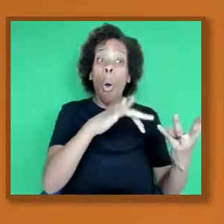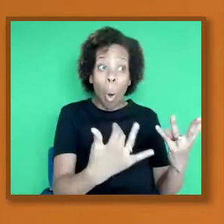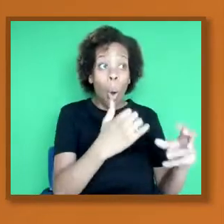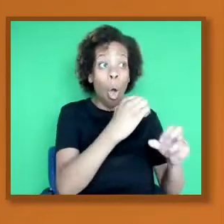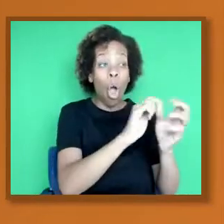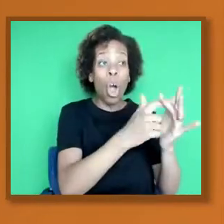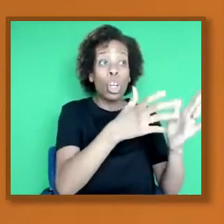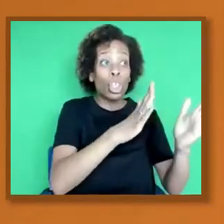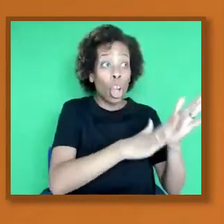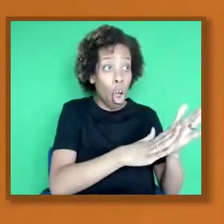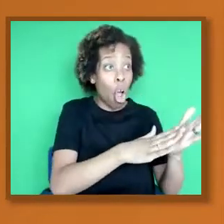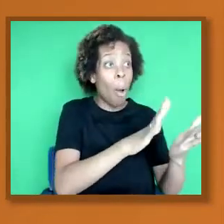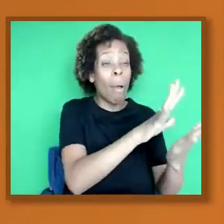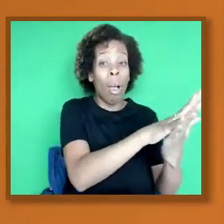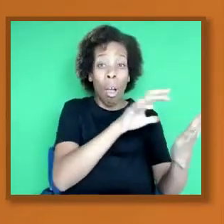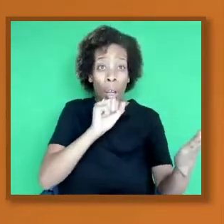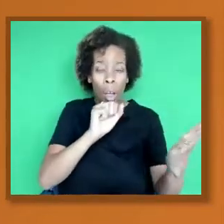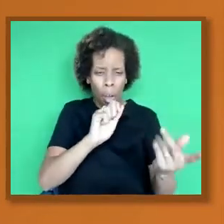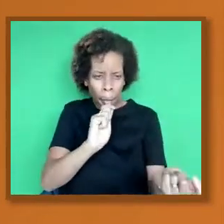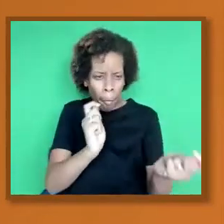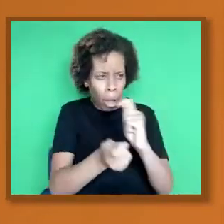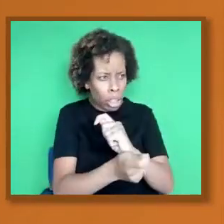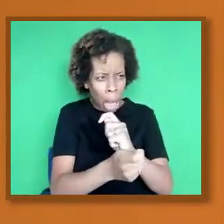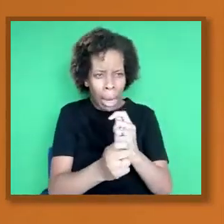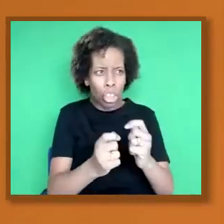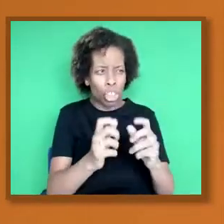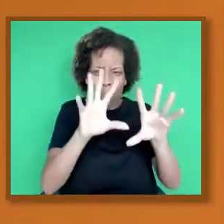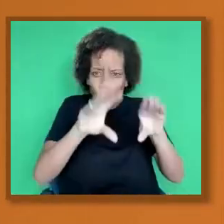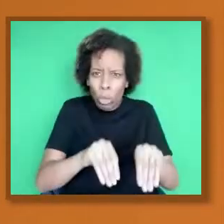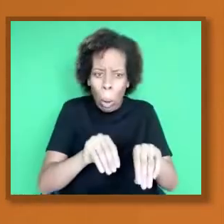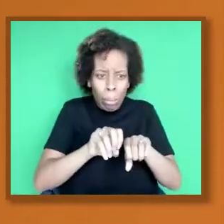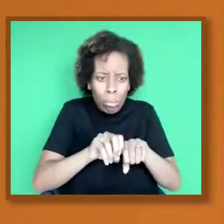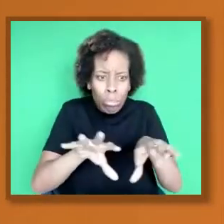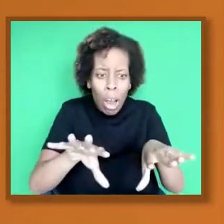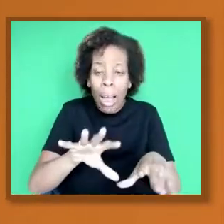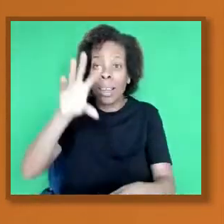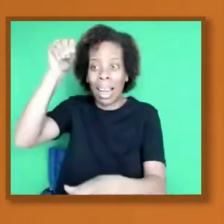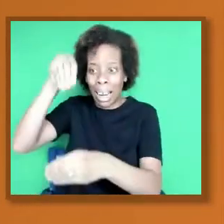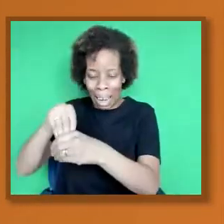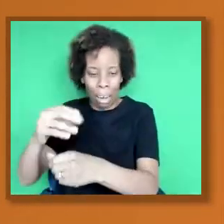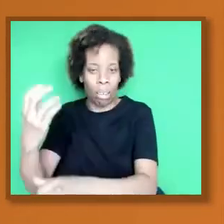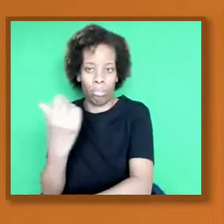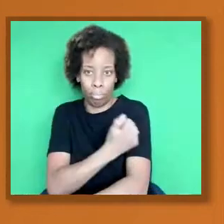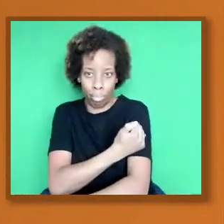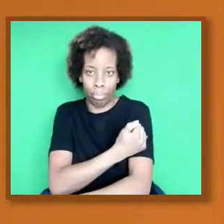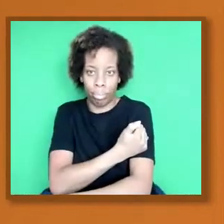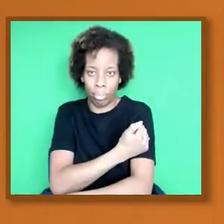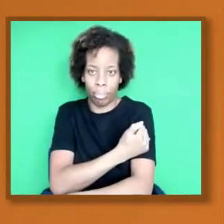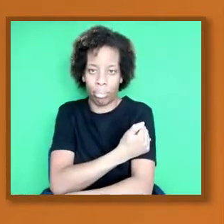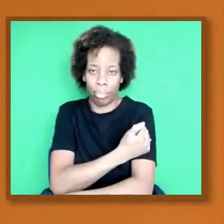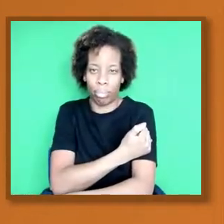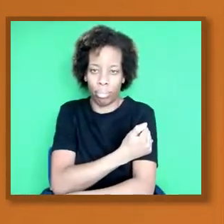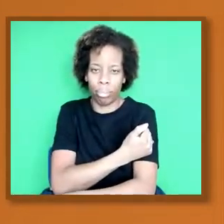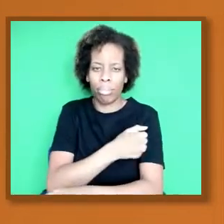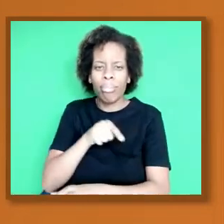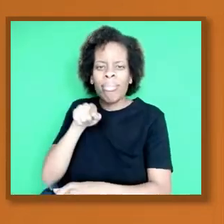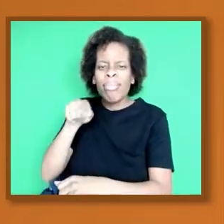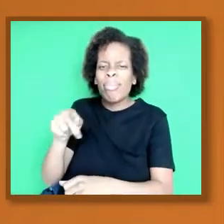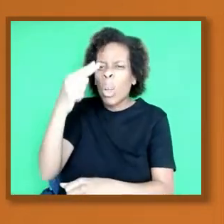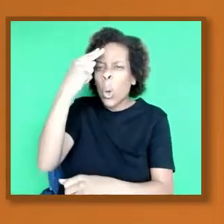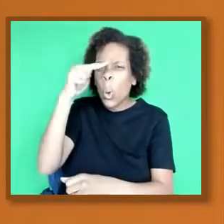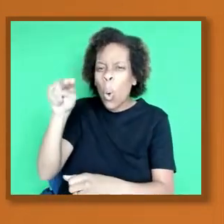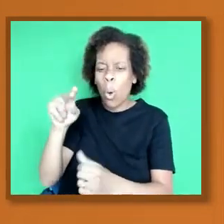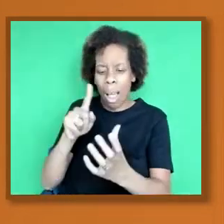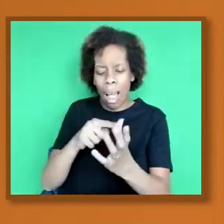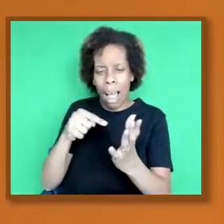And the problem people had was if you use an attenuated strain, it could revert. And equally, the